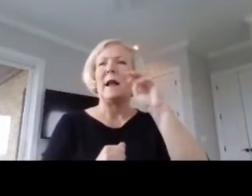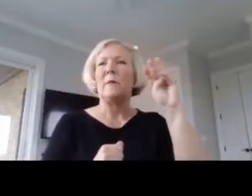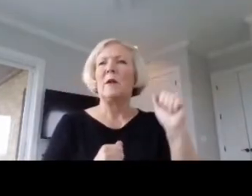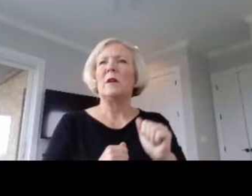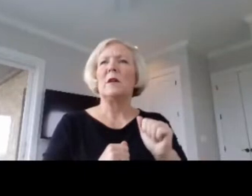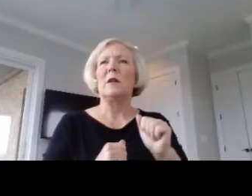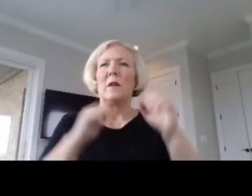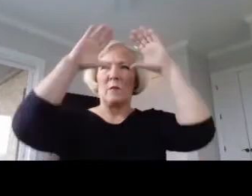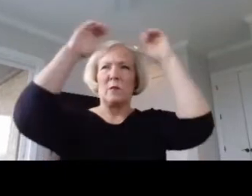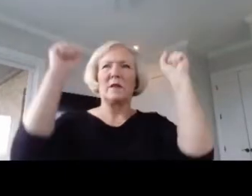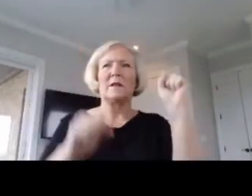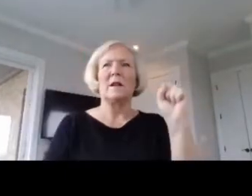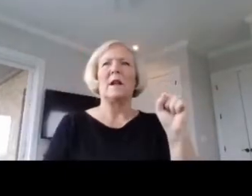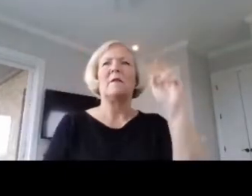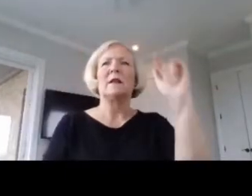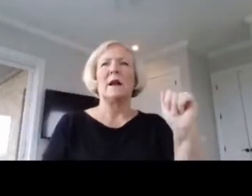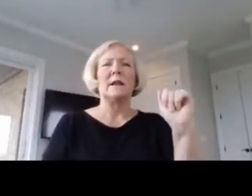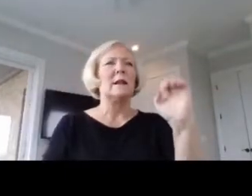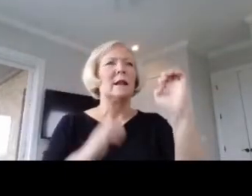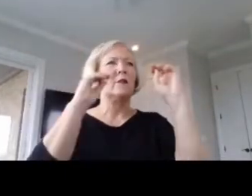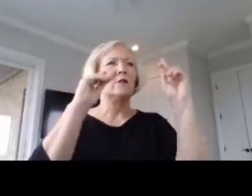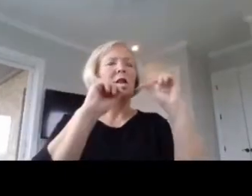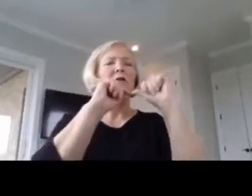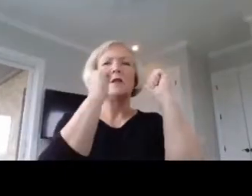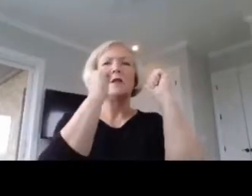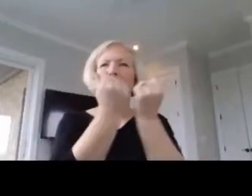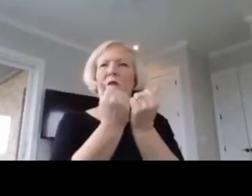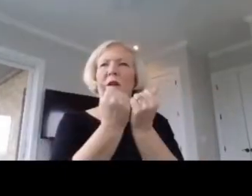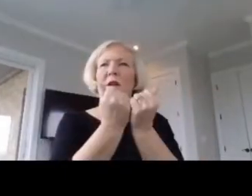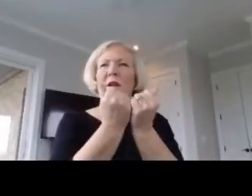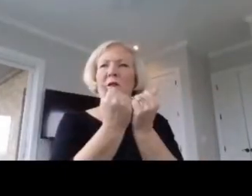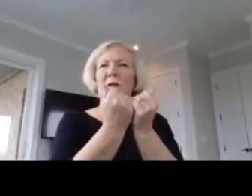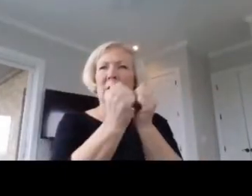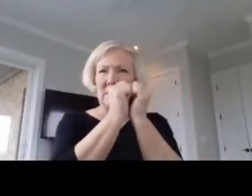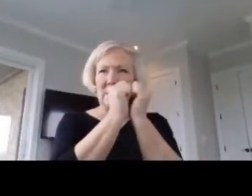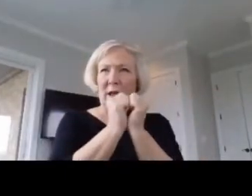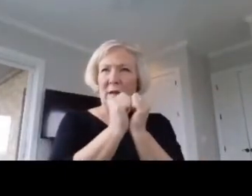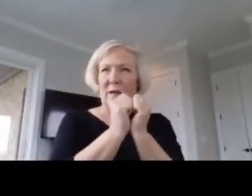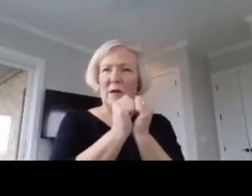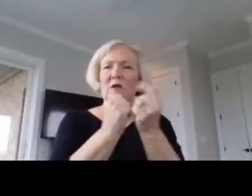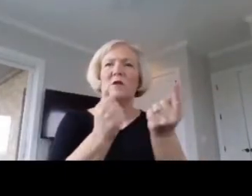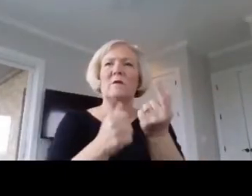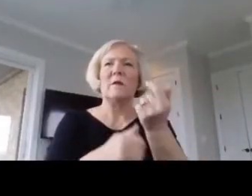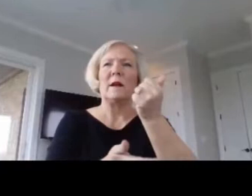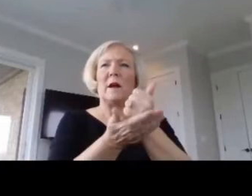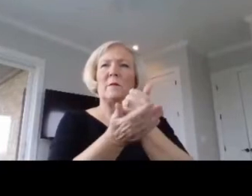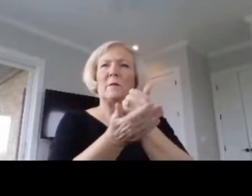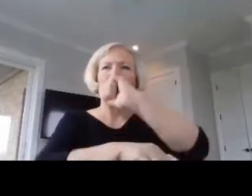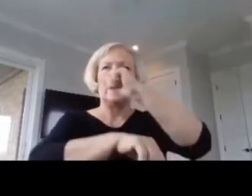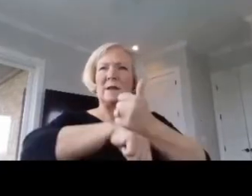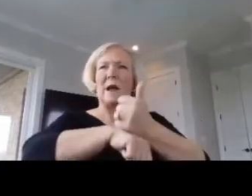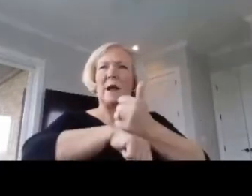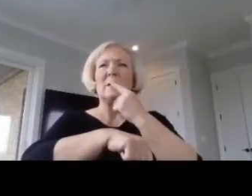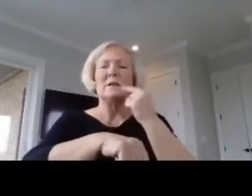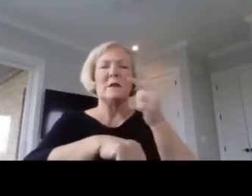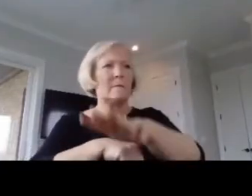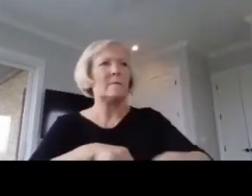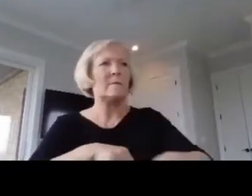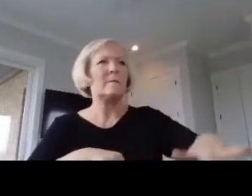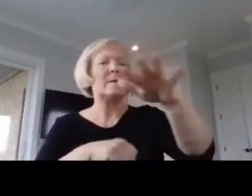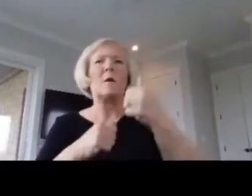Kentucky Education Association. Together, you've helped to establish a landscape in Kentucky